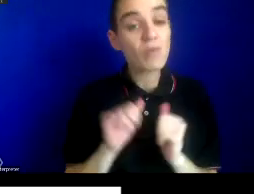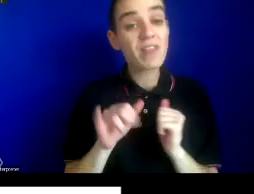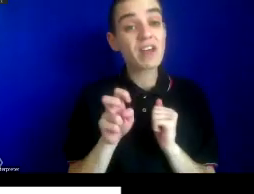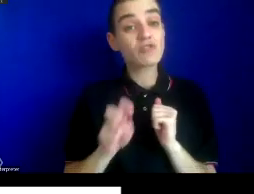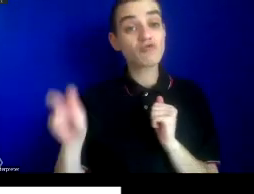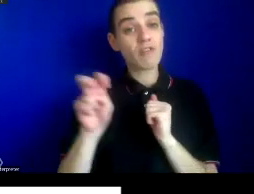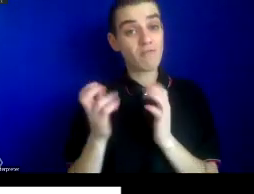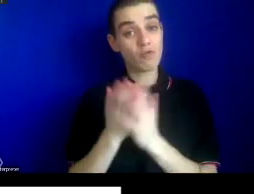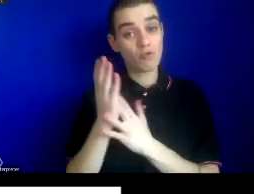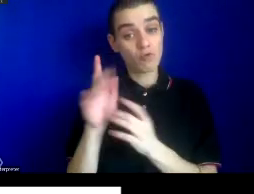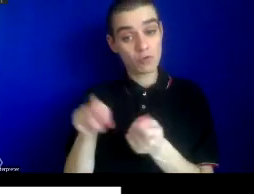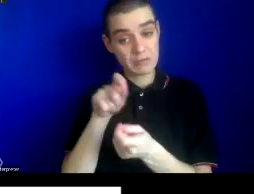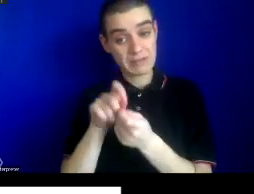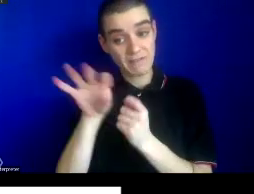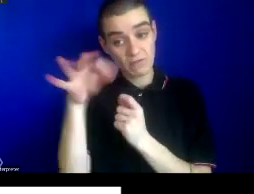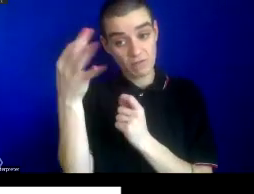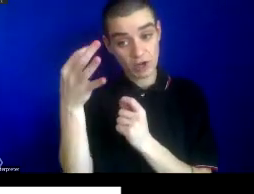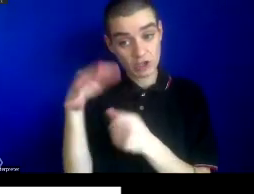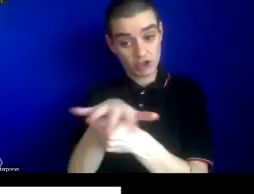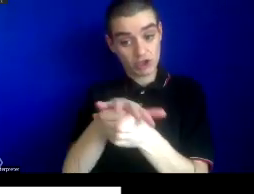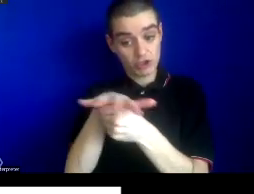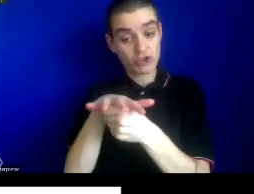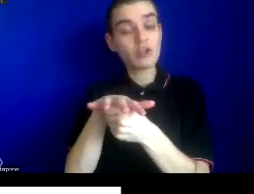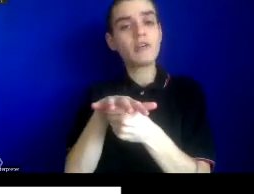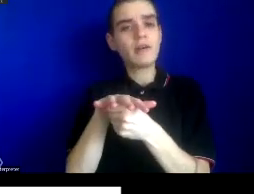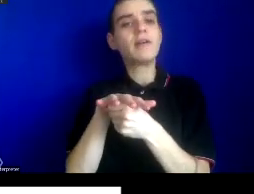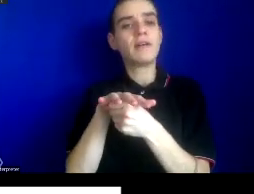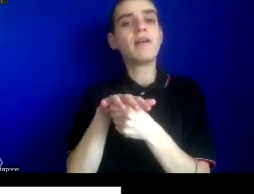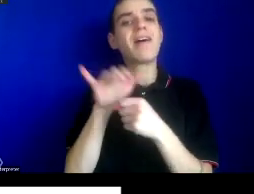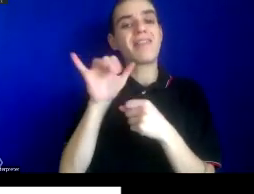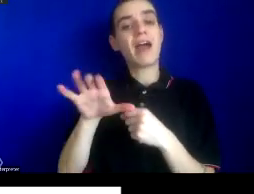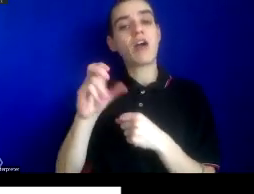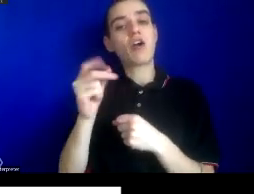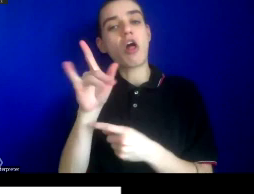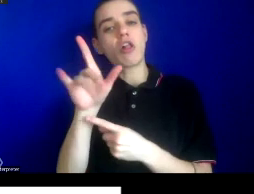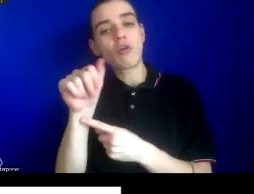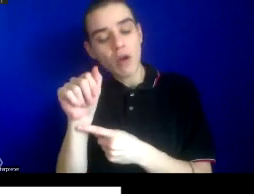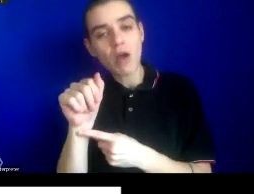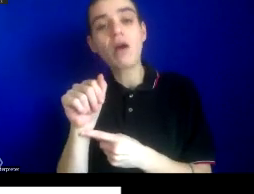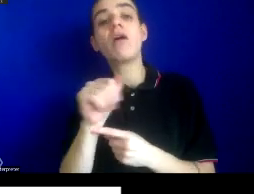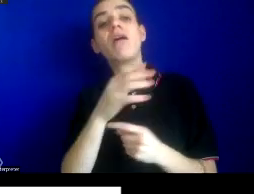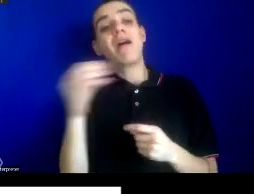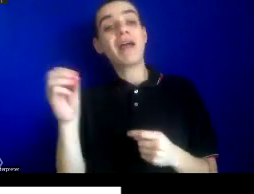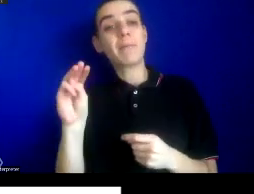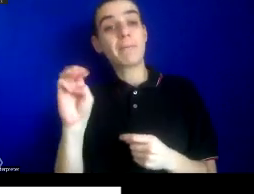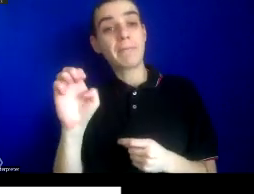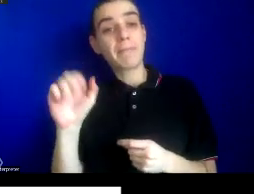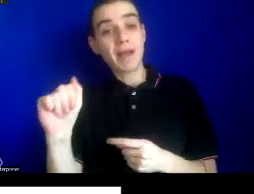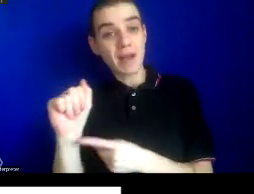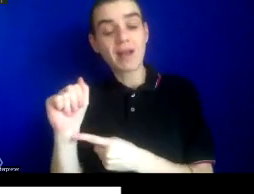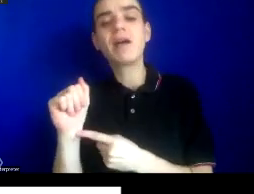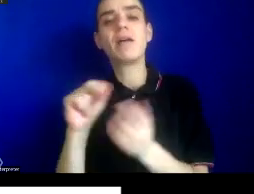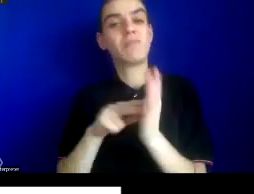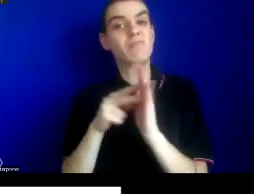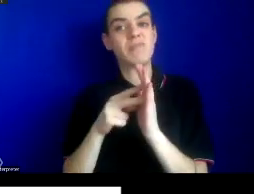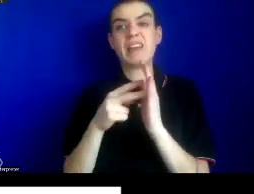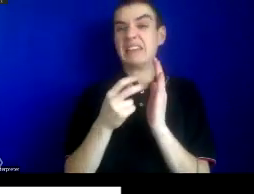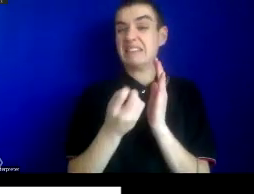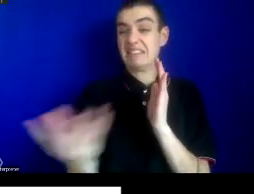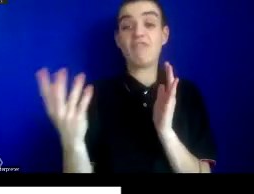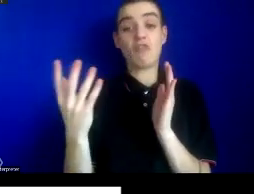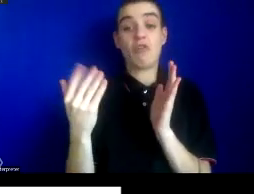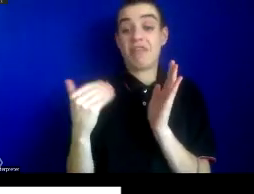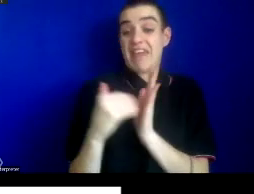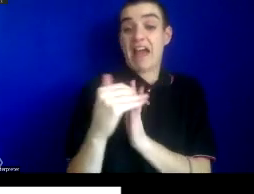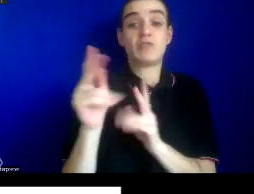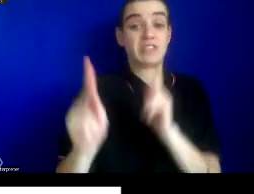French proposal, the emergence of cholera in Mecca would potentially lead tens of thousands of pilgrims groups without food, water,